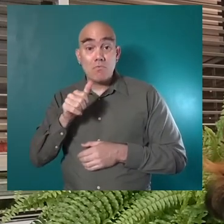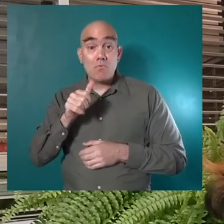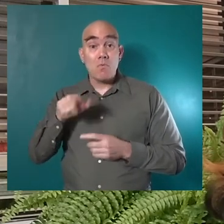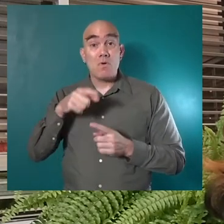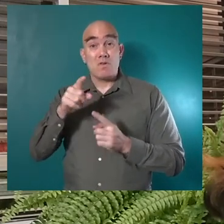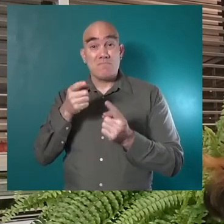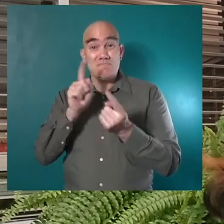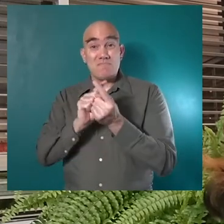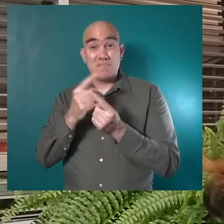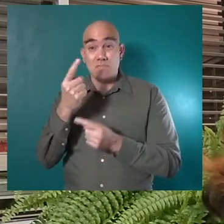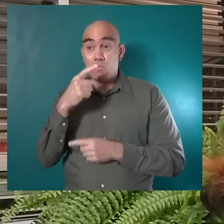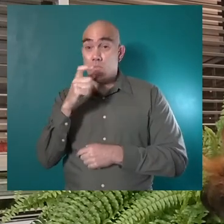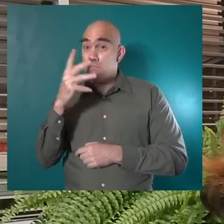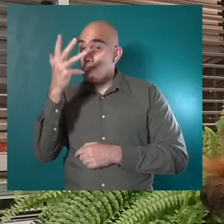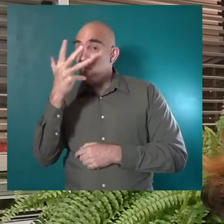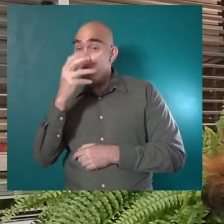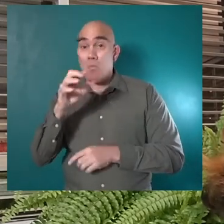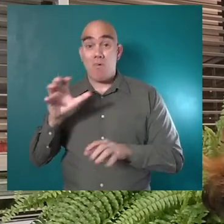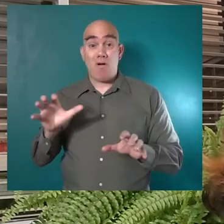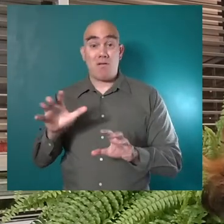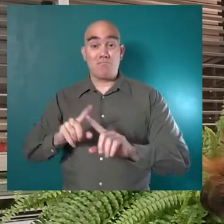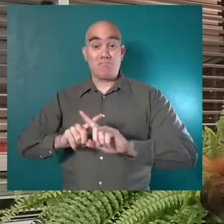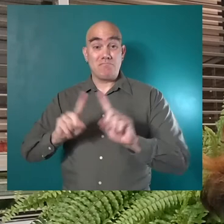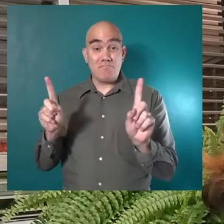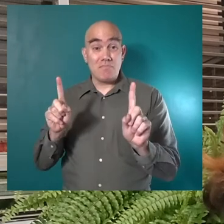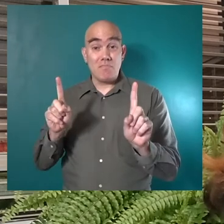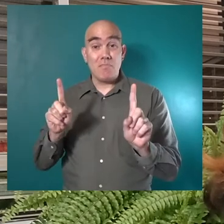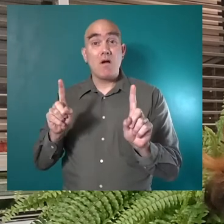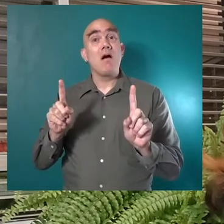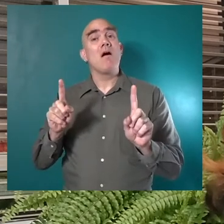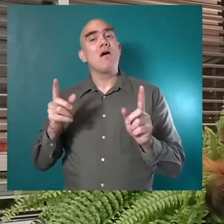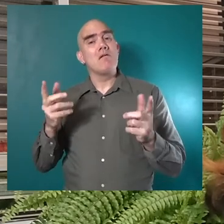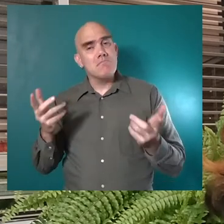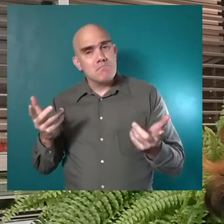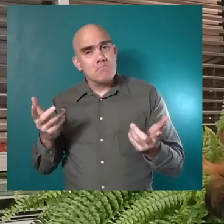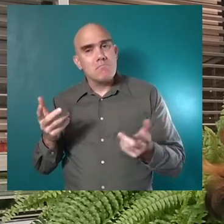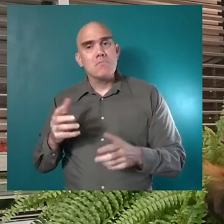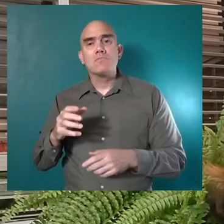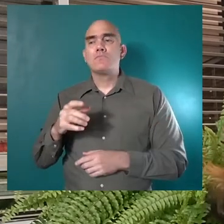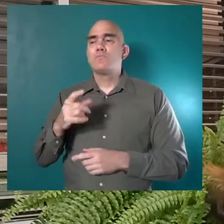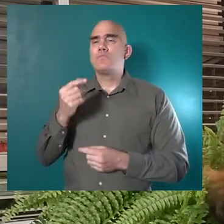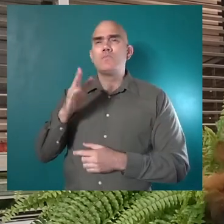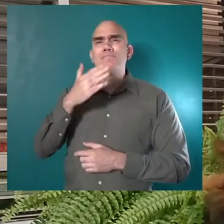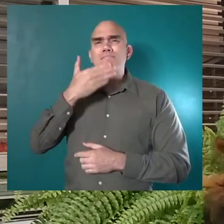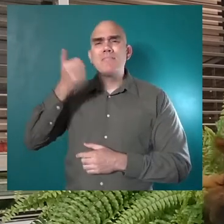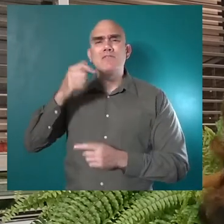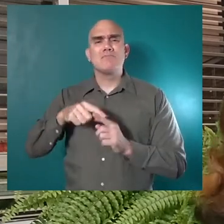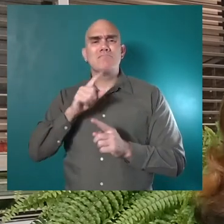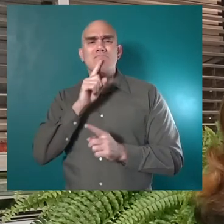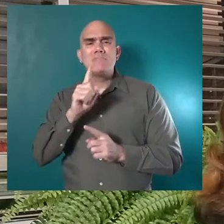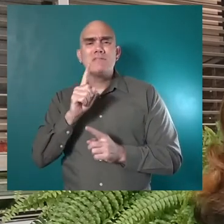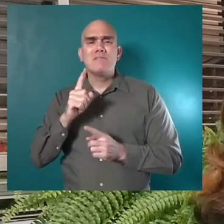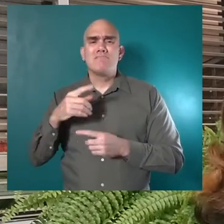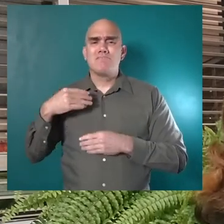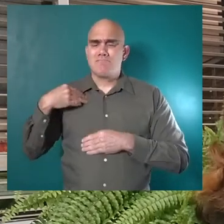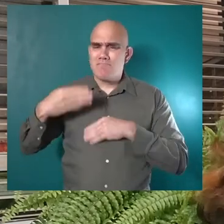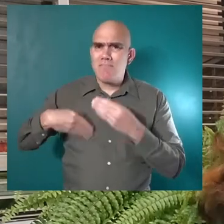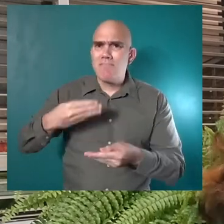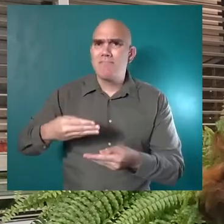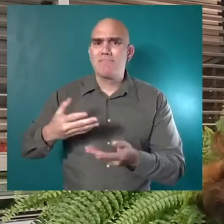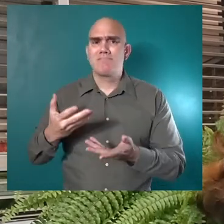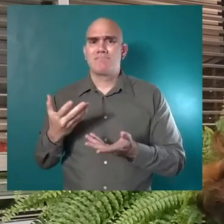girl, when you meet someone who looks or acts differently, do your best